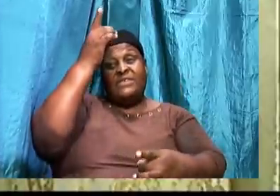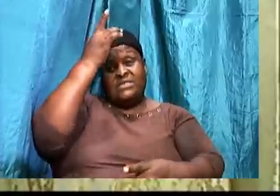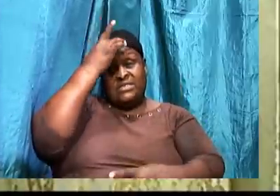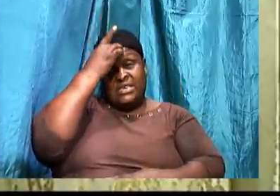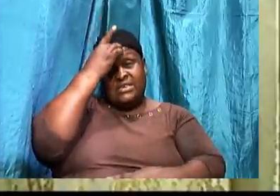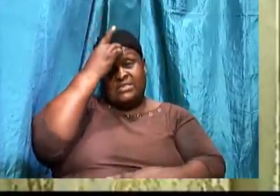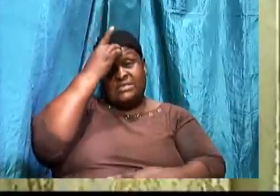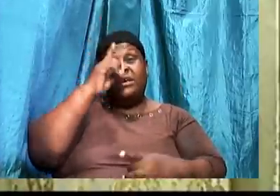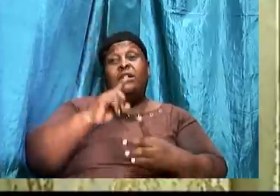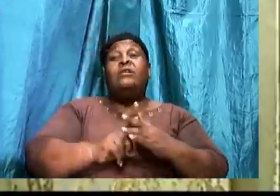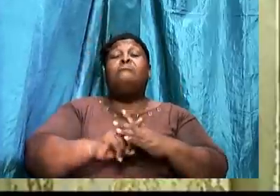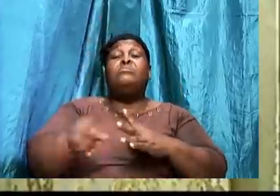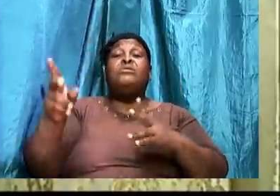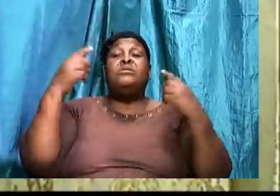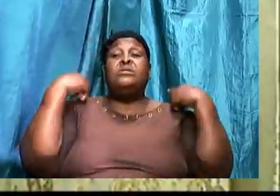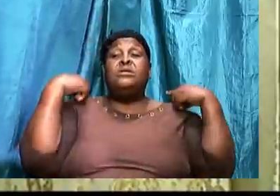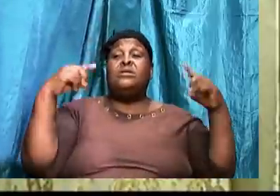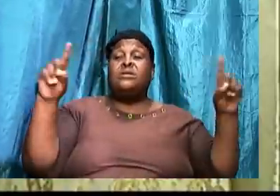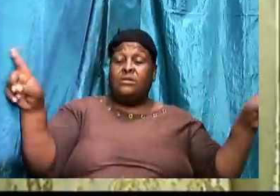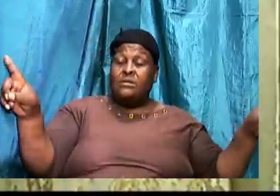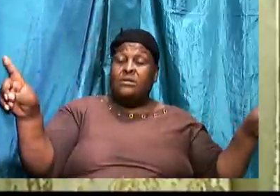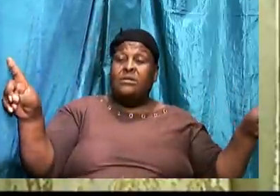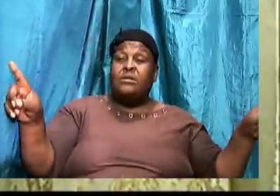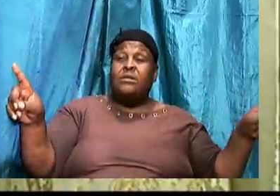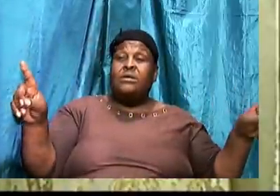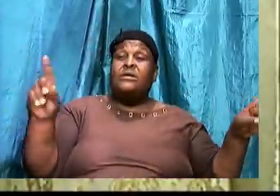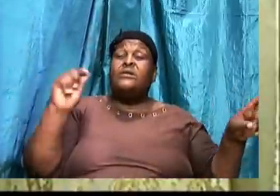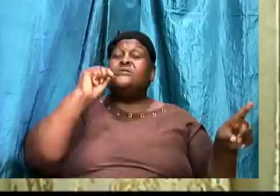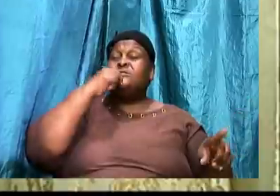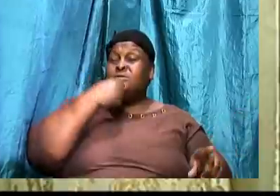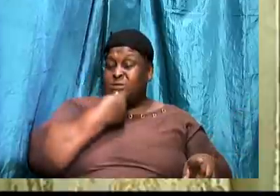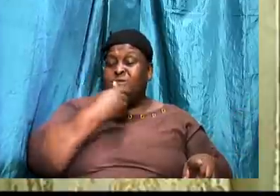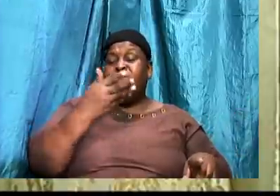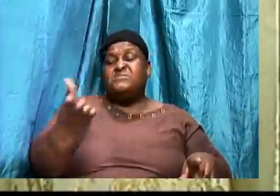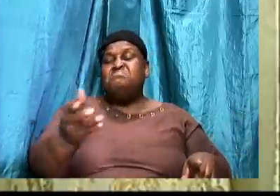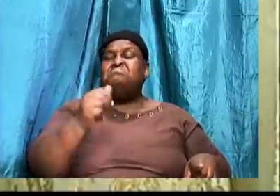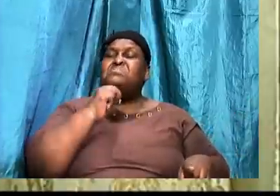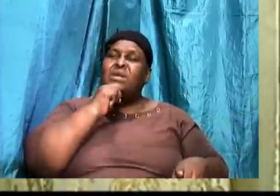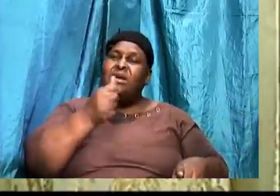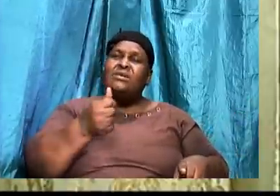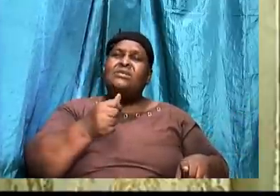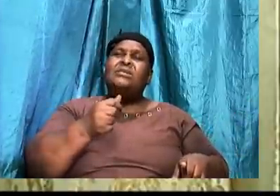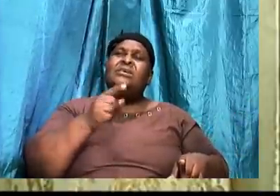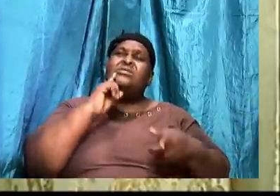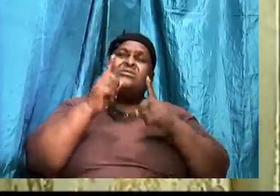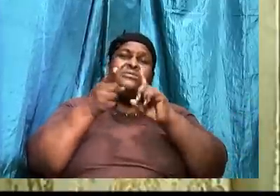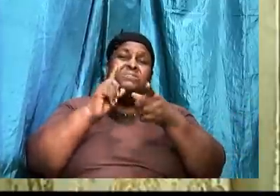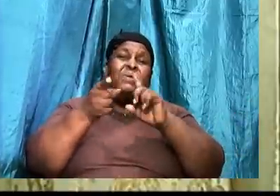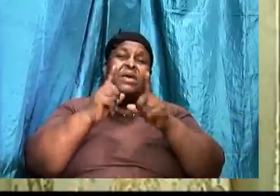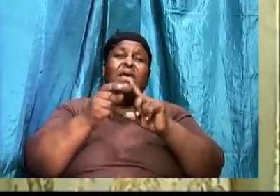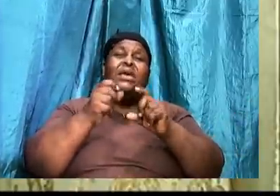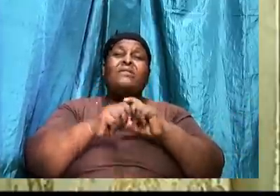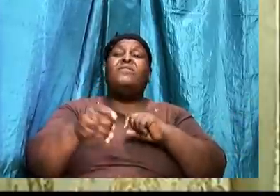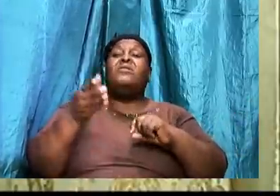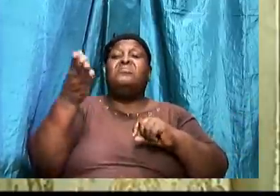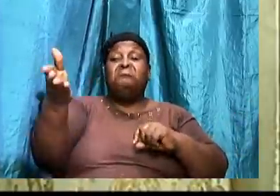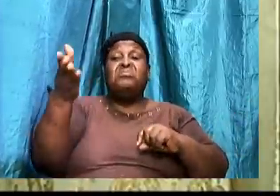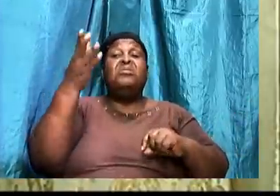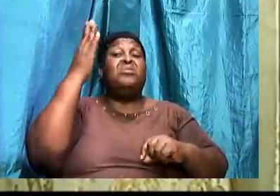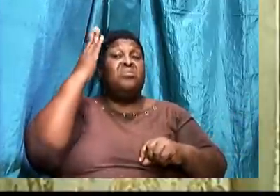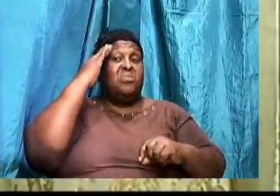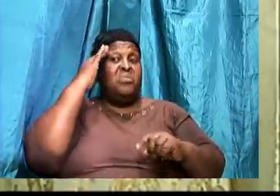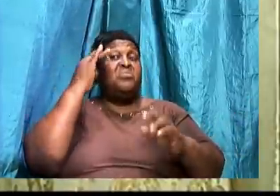And cast out many devils. And suffered them not. To speak because. They knew him.